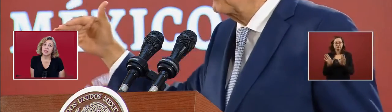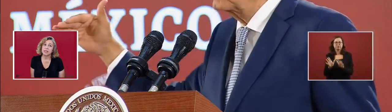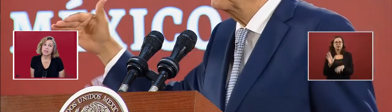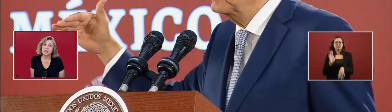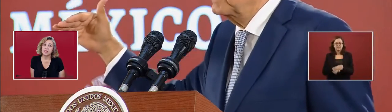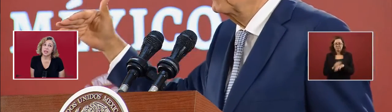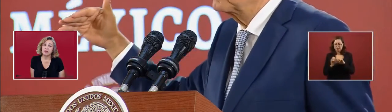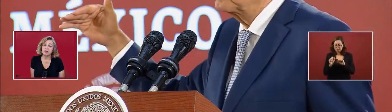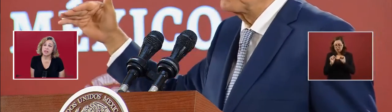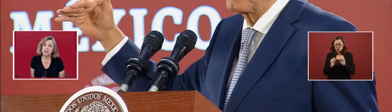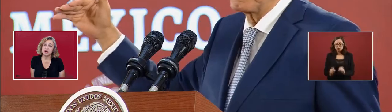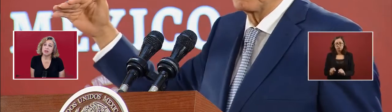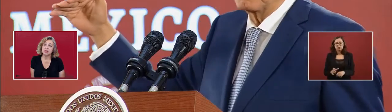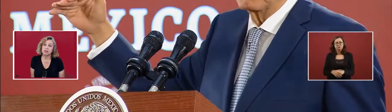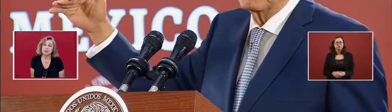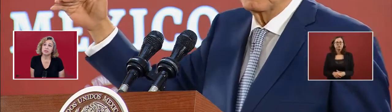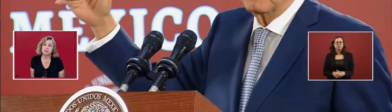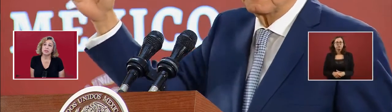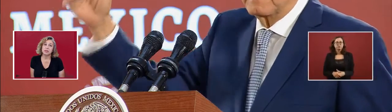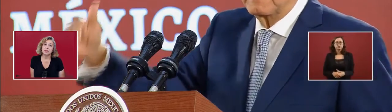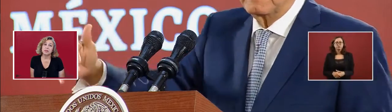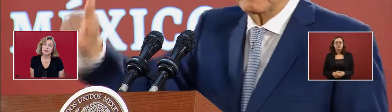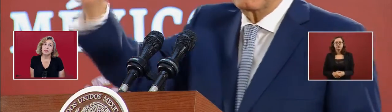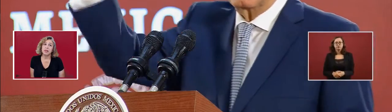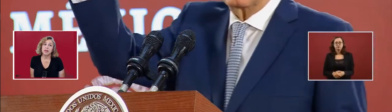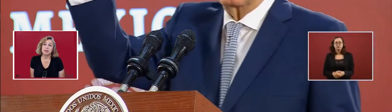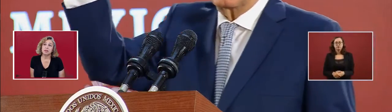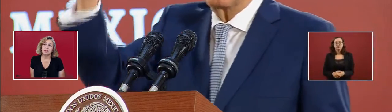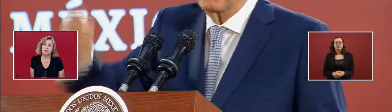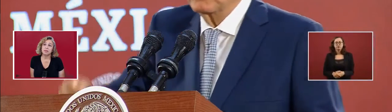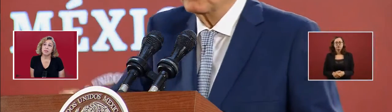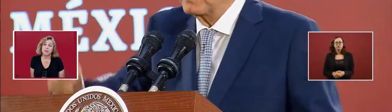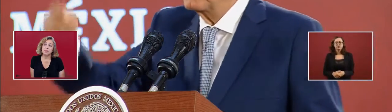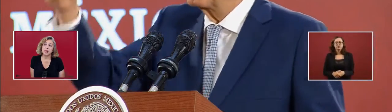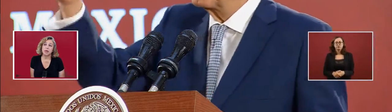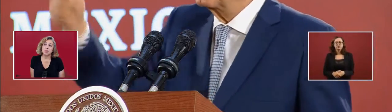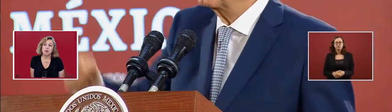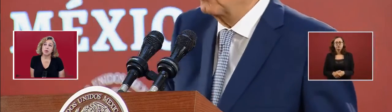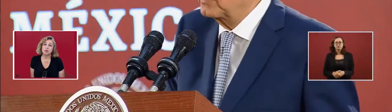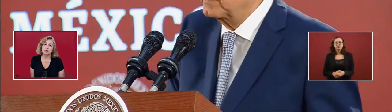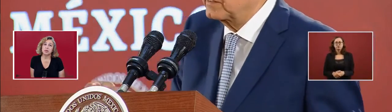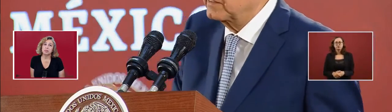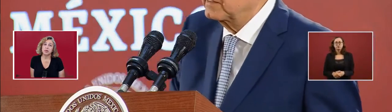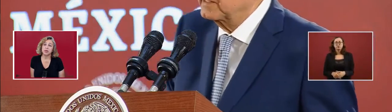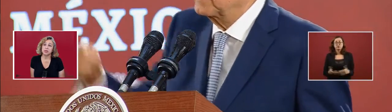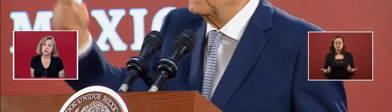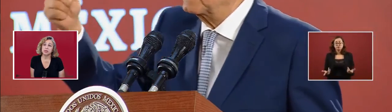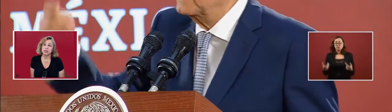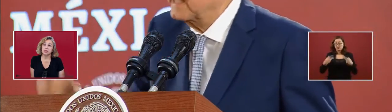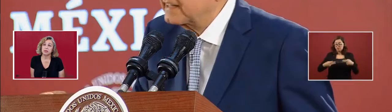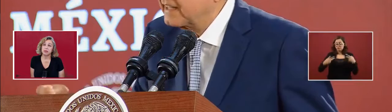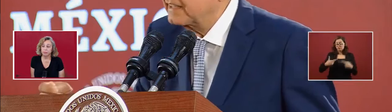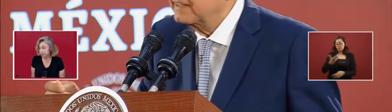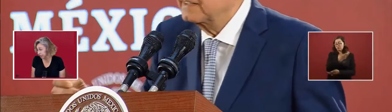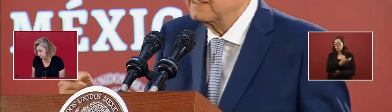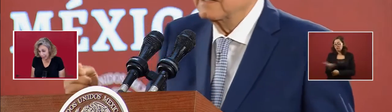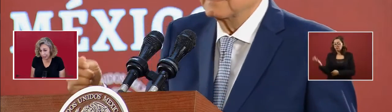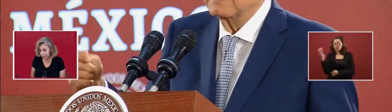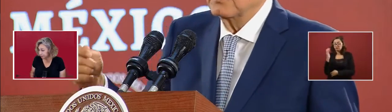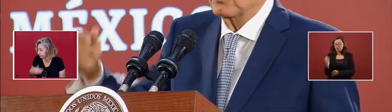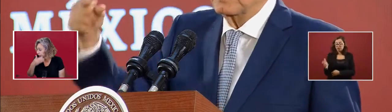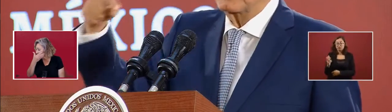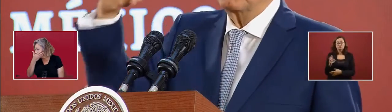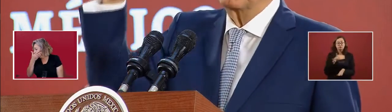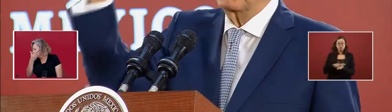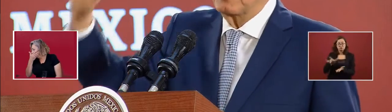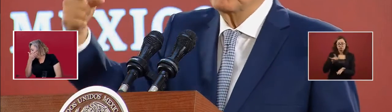This is guaranteed also that the money will go to the producers directly.